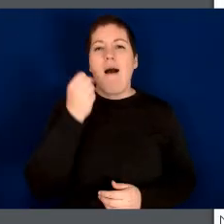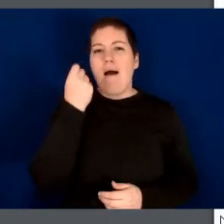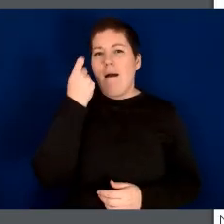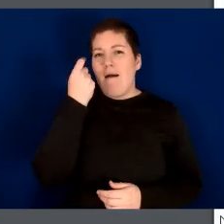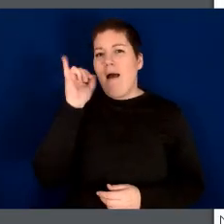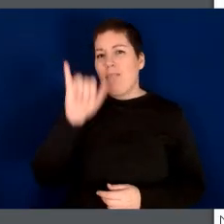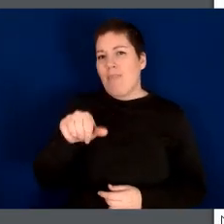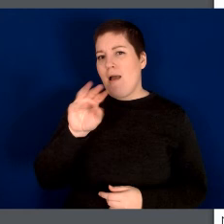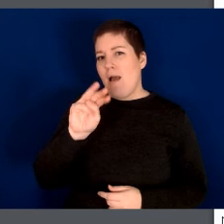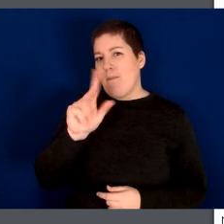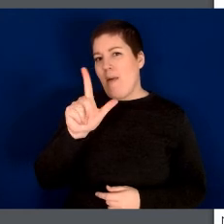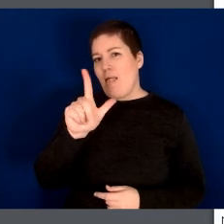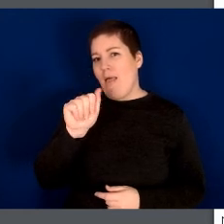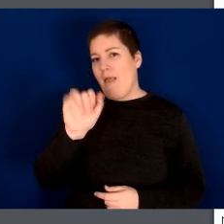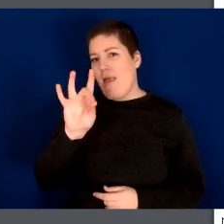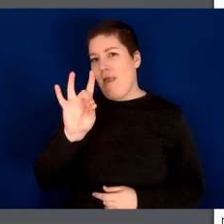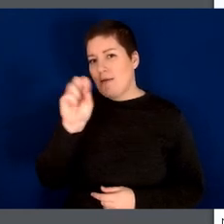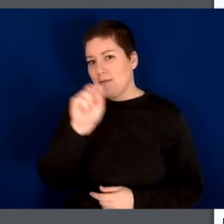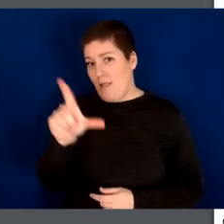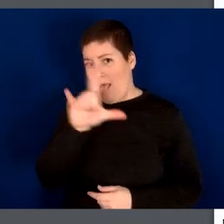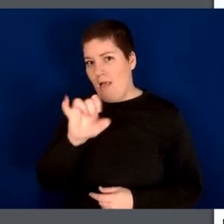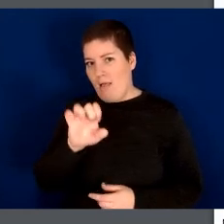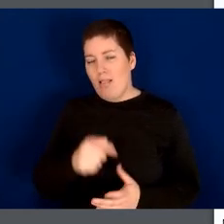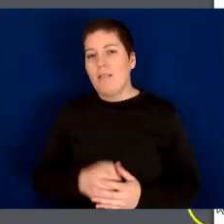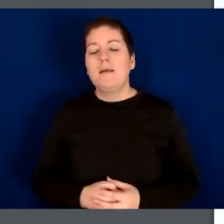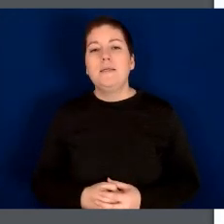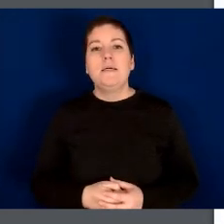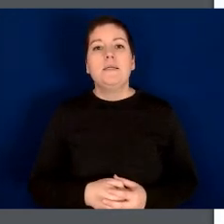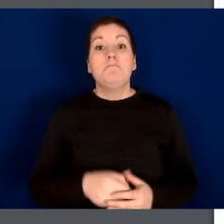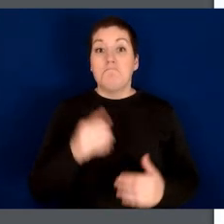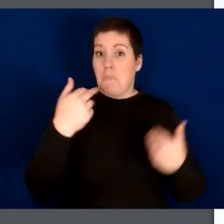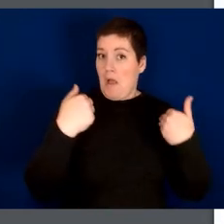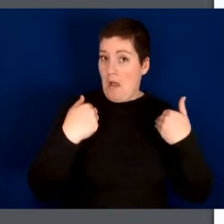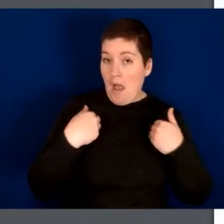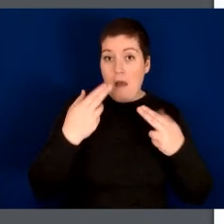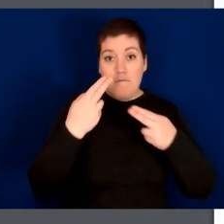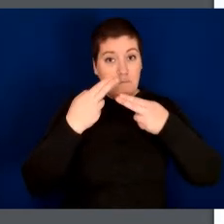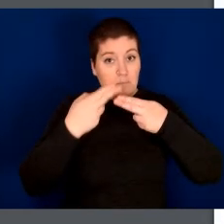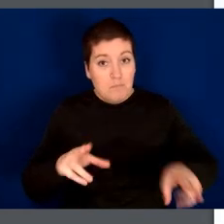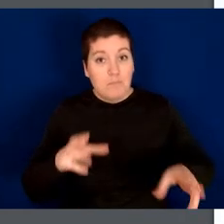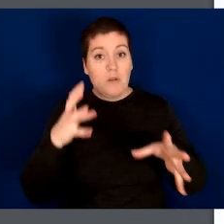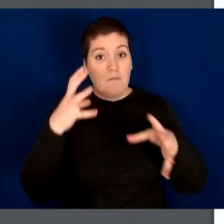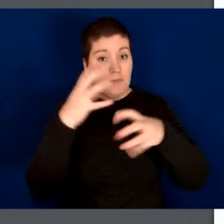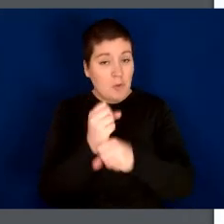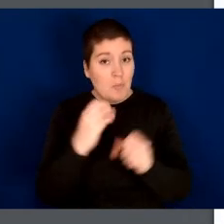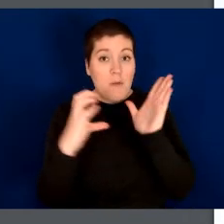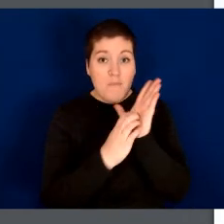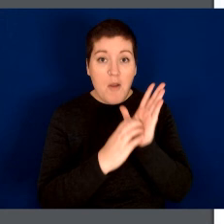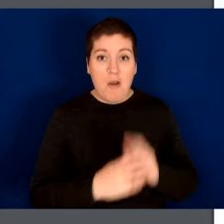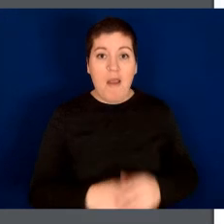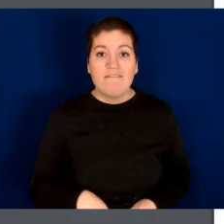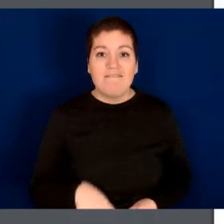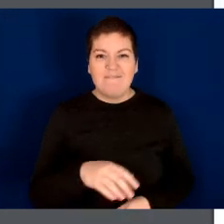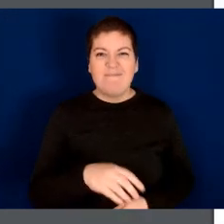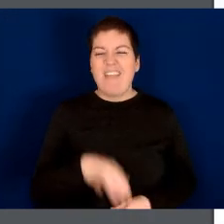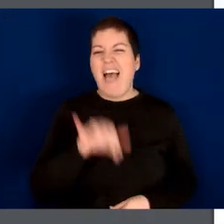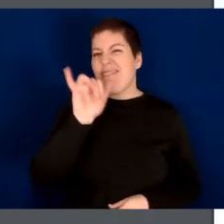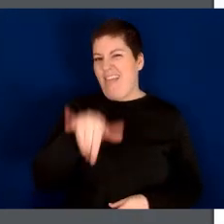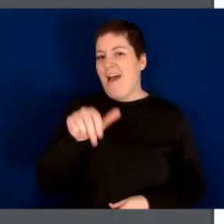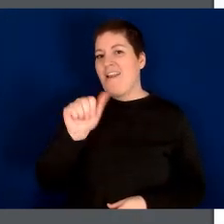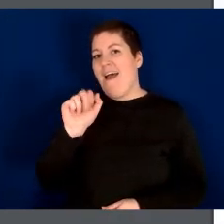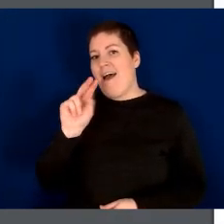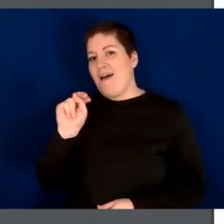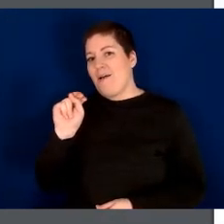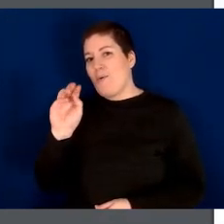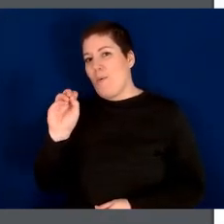Here is the example with several sources that are in MLA